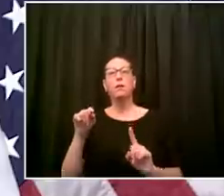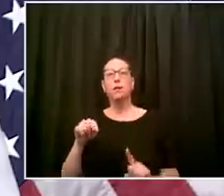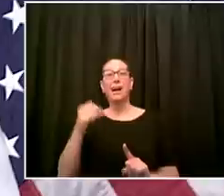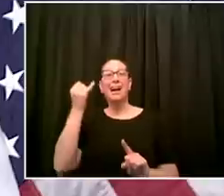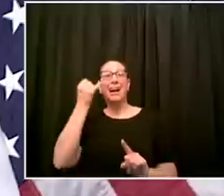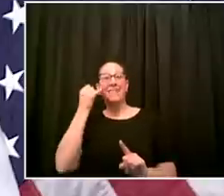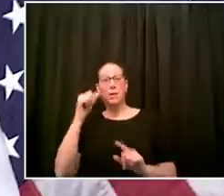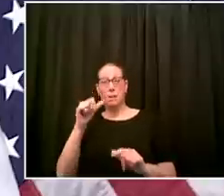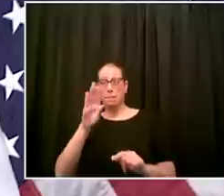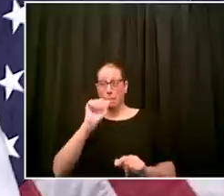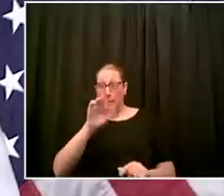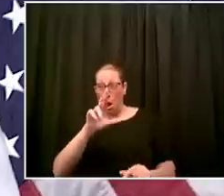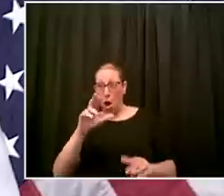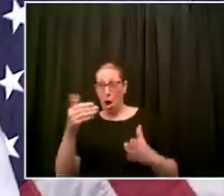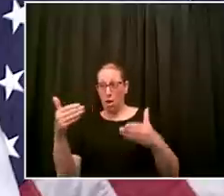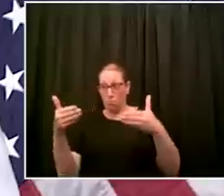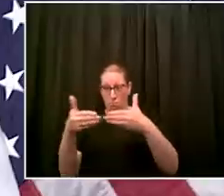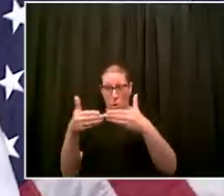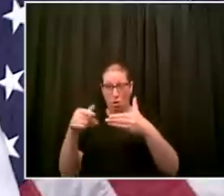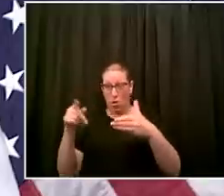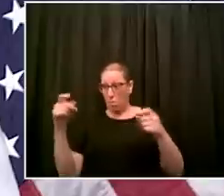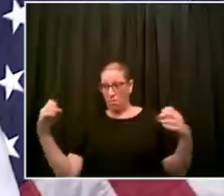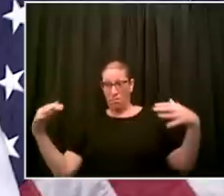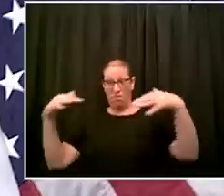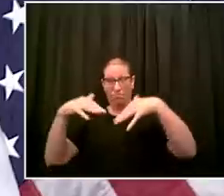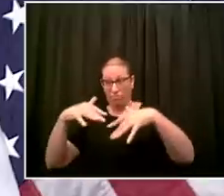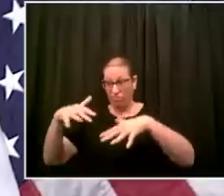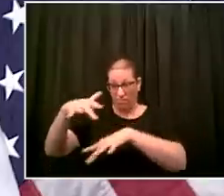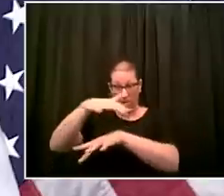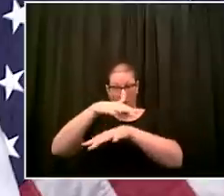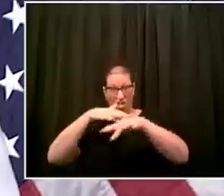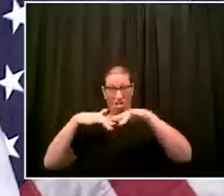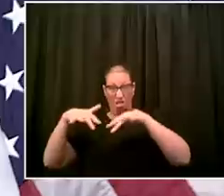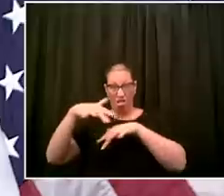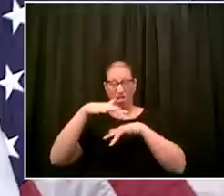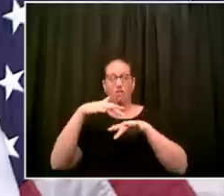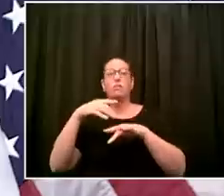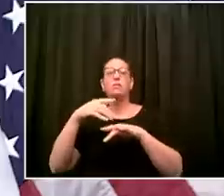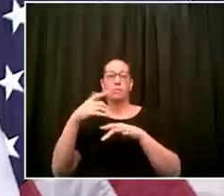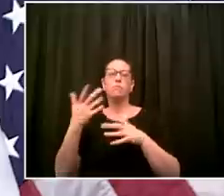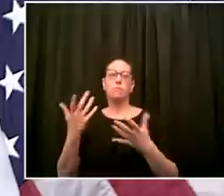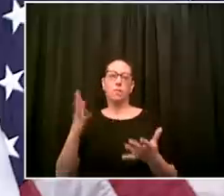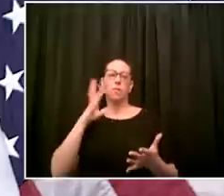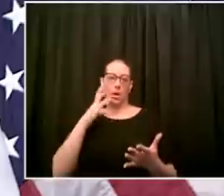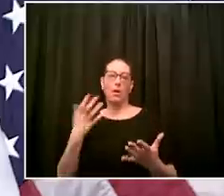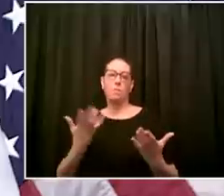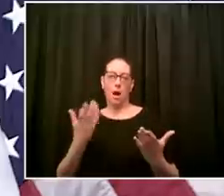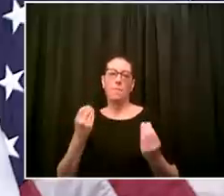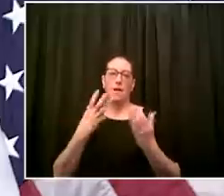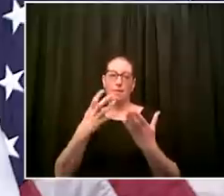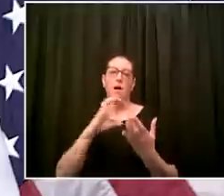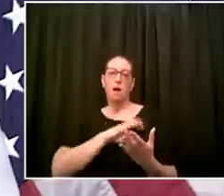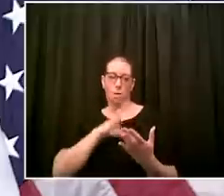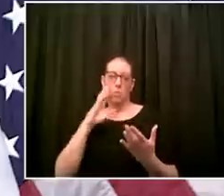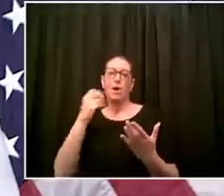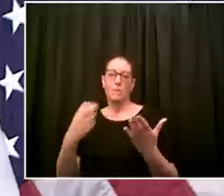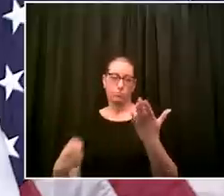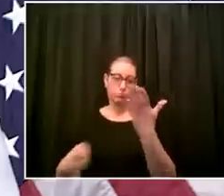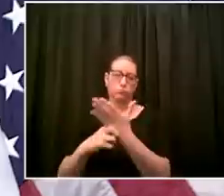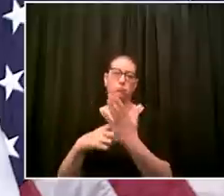anytime you see gatherings it's real simple nypd sheriff any enforcement entity is going to come up and say